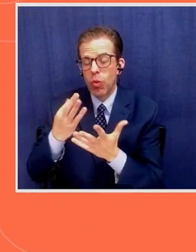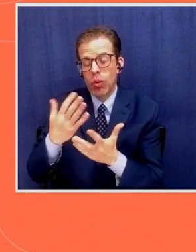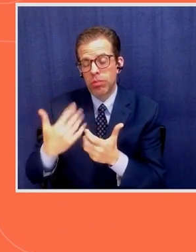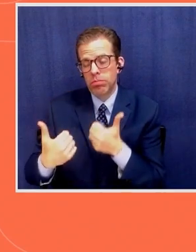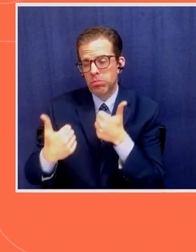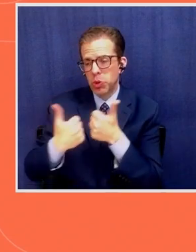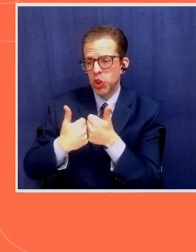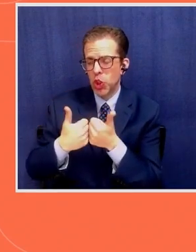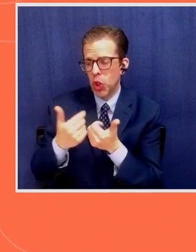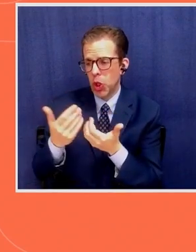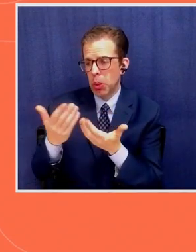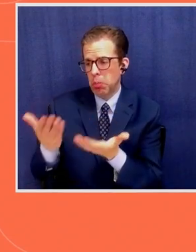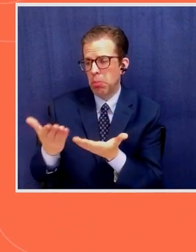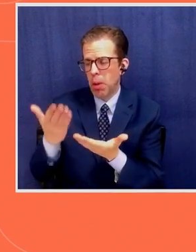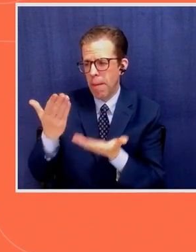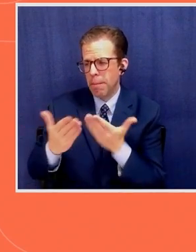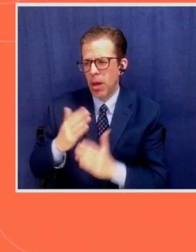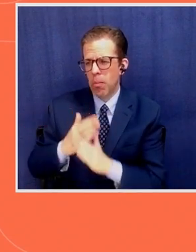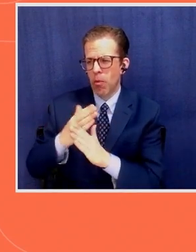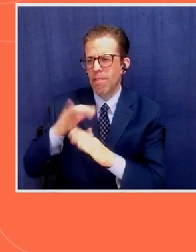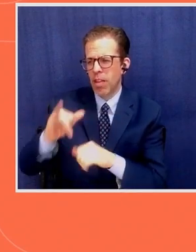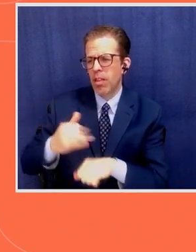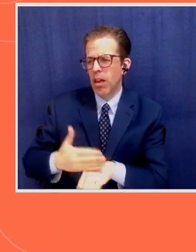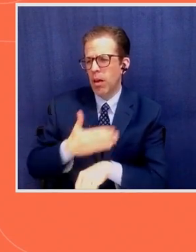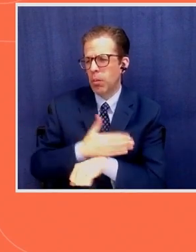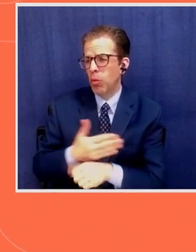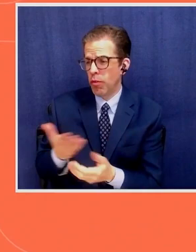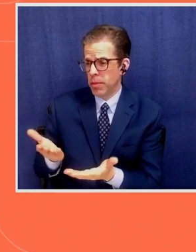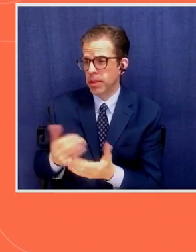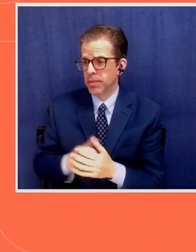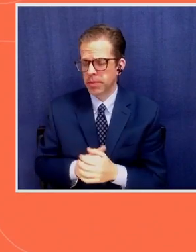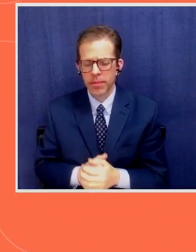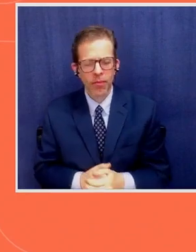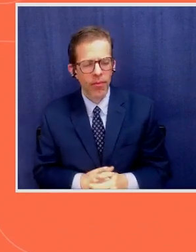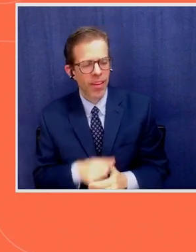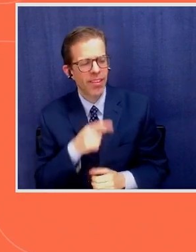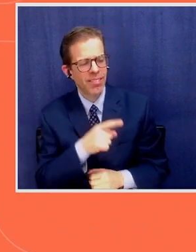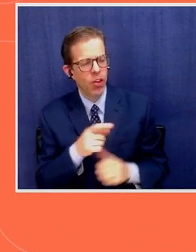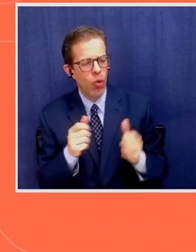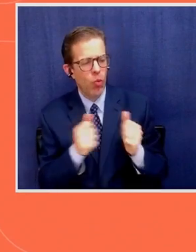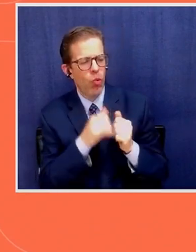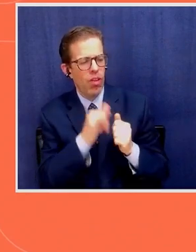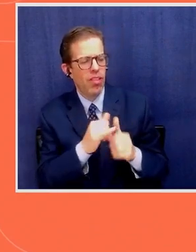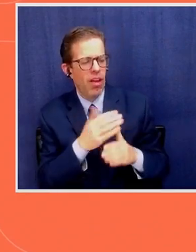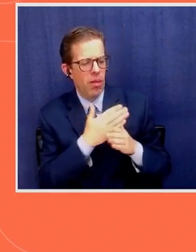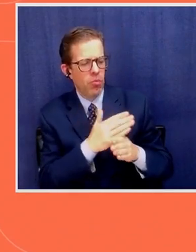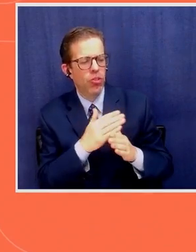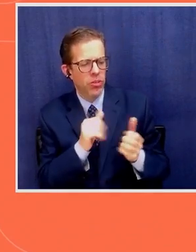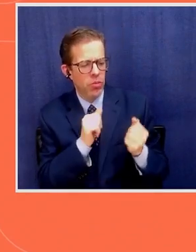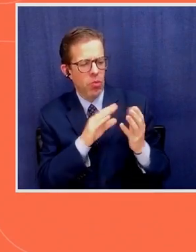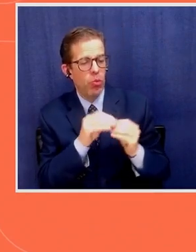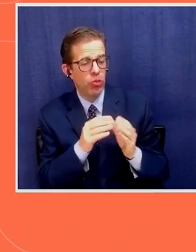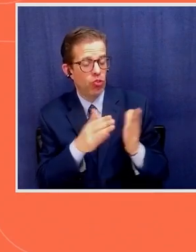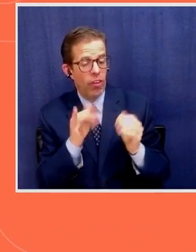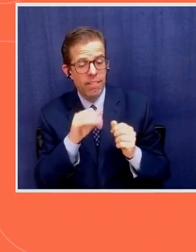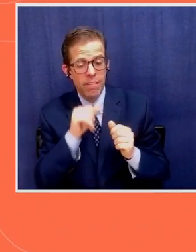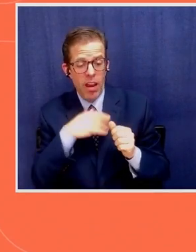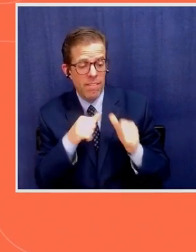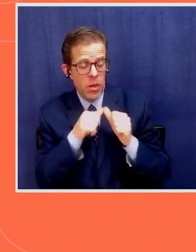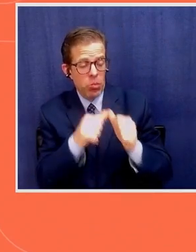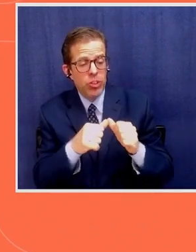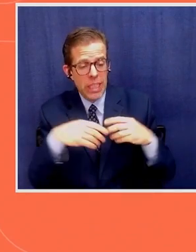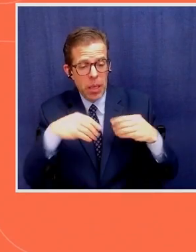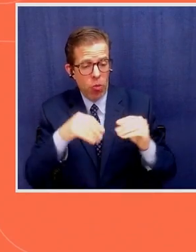that might prevent this improvement? Yeah. I mean, with the partnership approach in general, if there's not a persistent market demand and